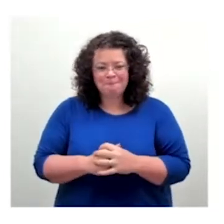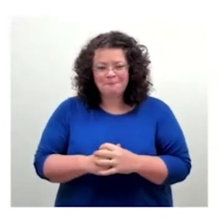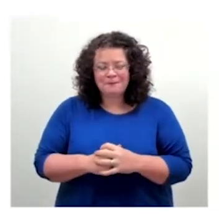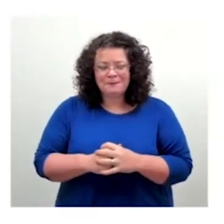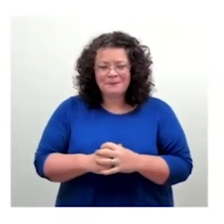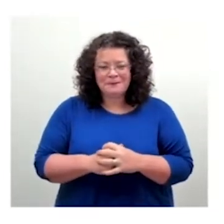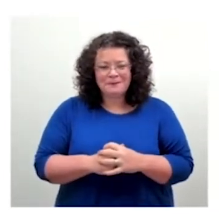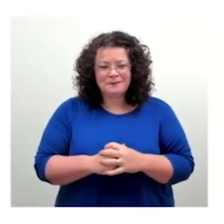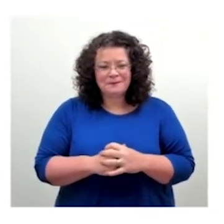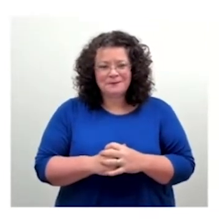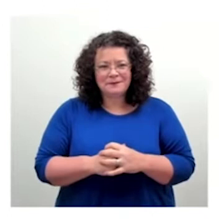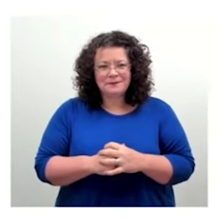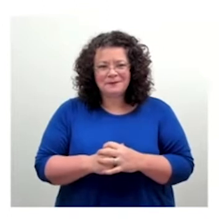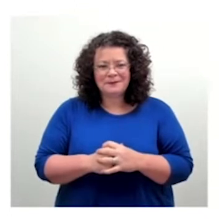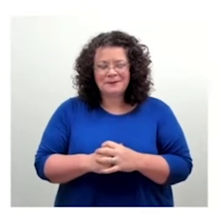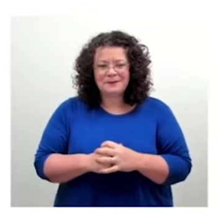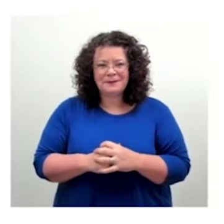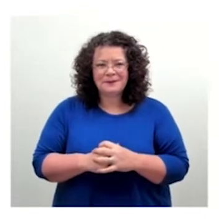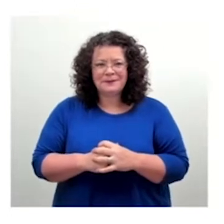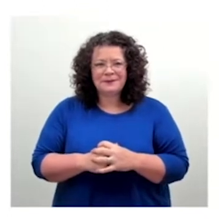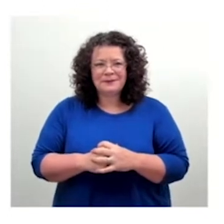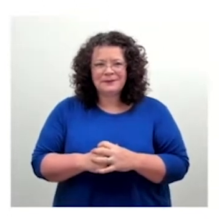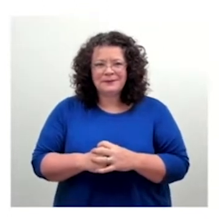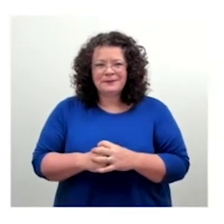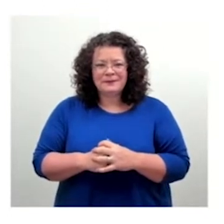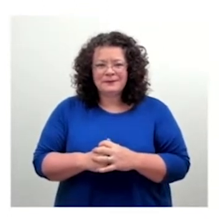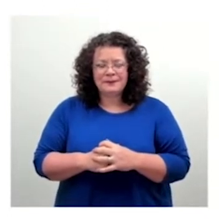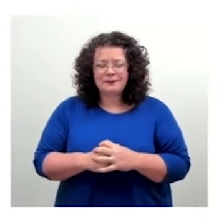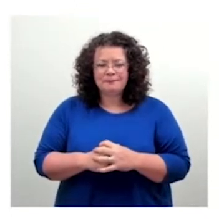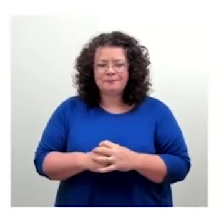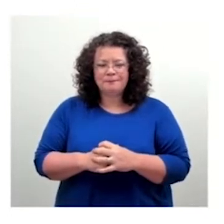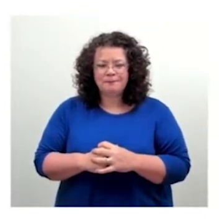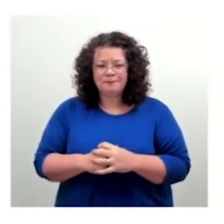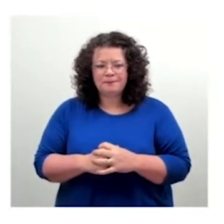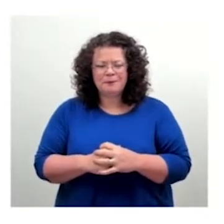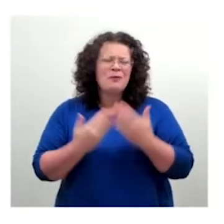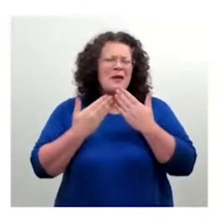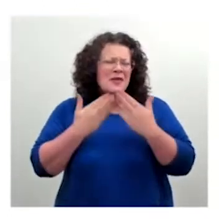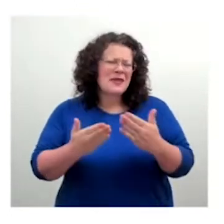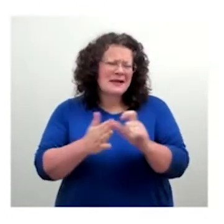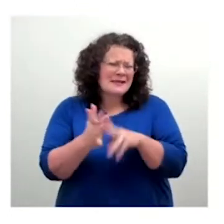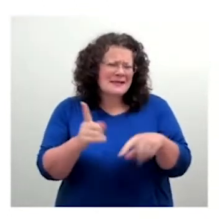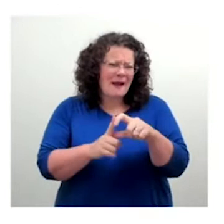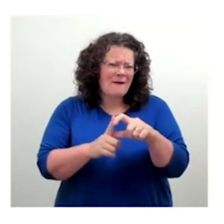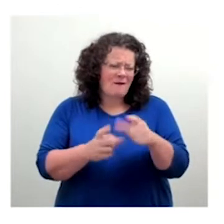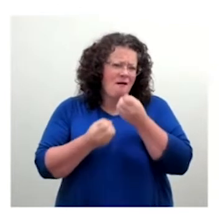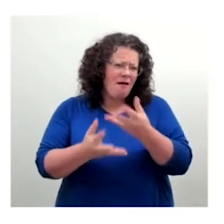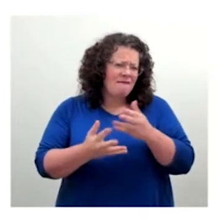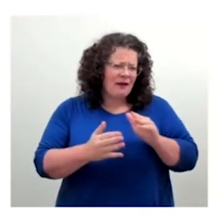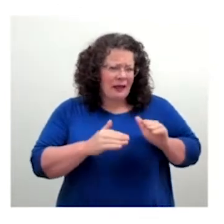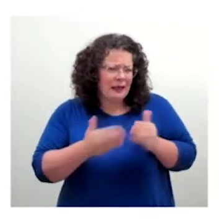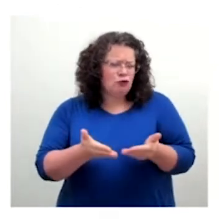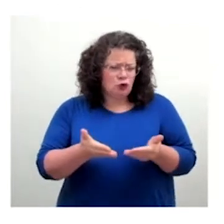Thank you, David, for the lovely introduction there. So when the BBC approached us,